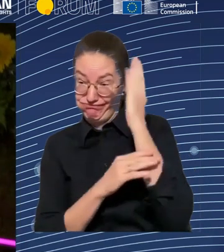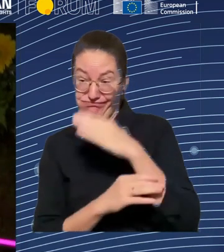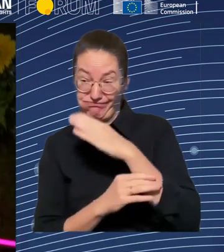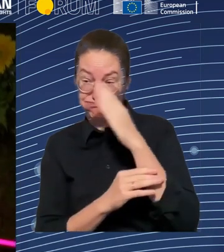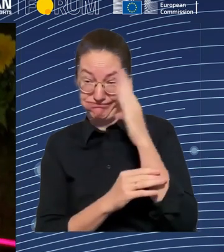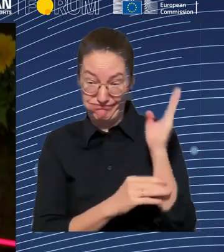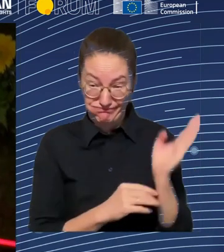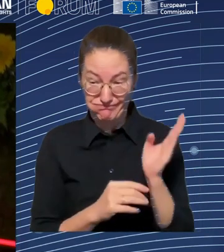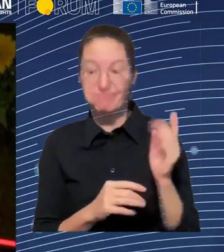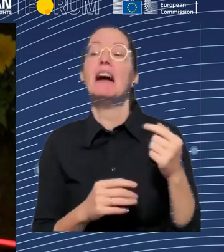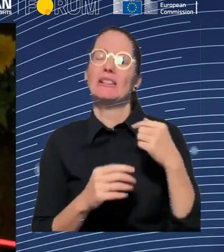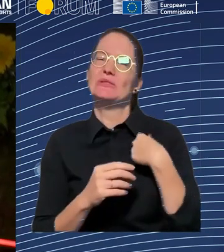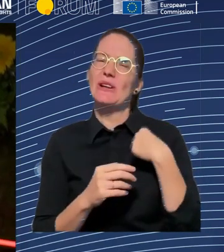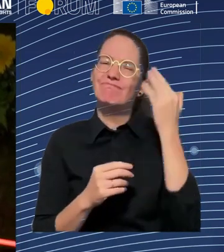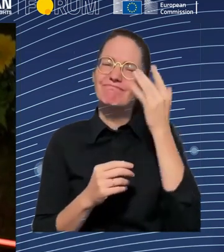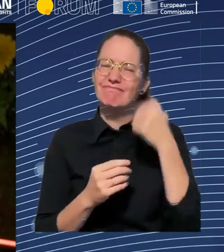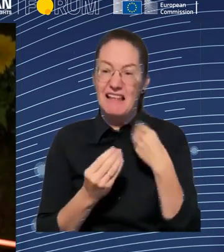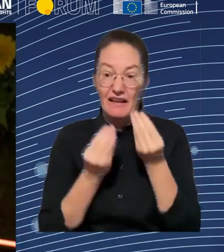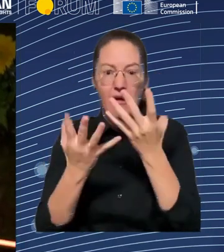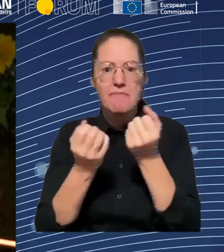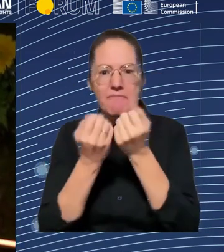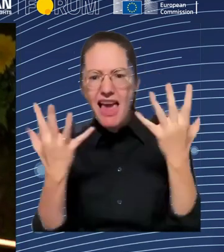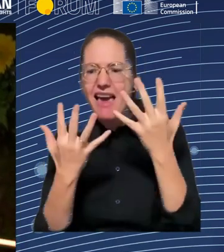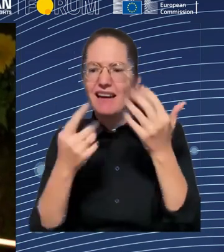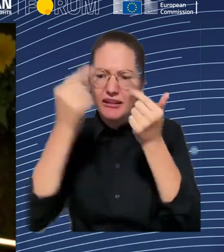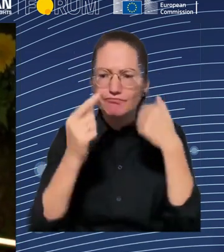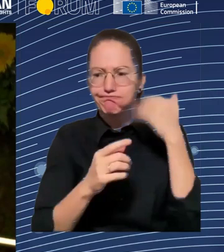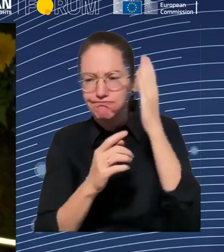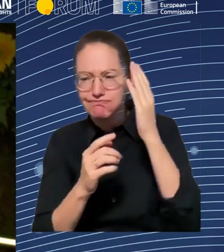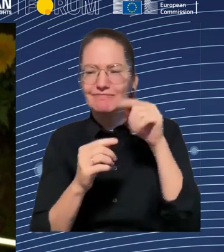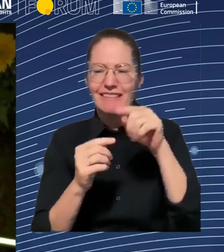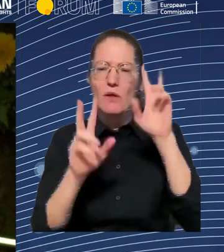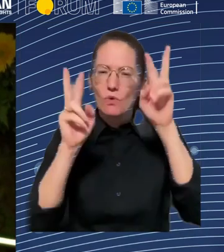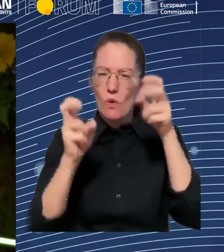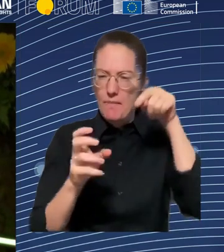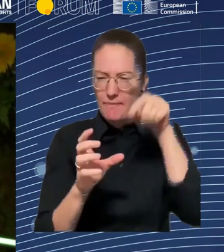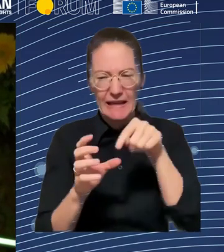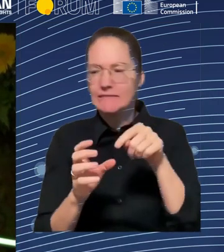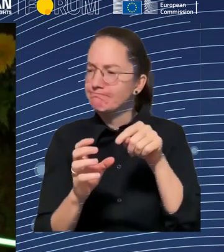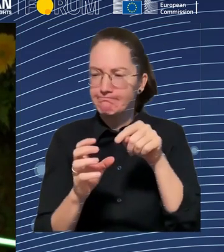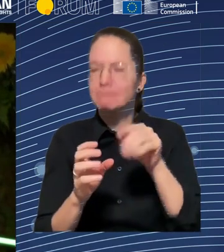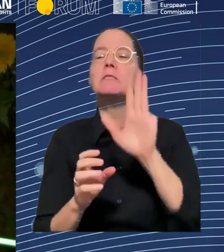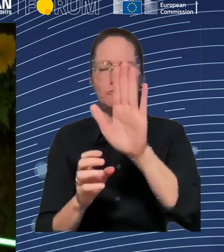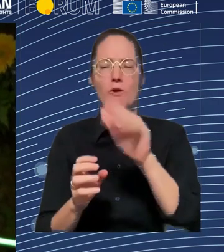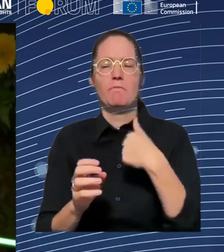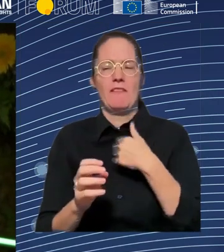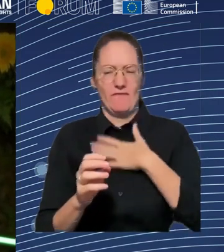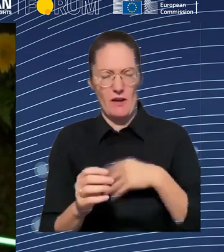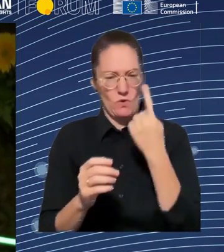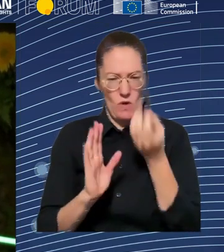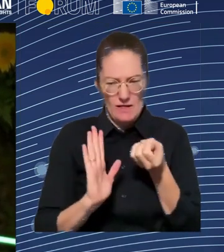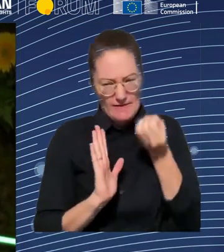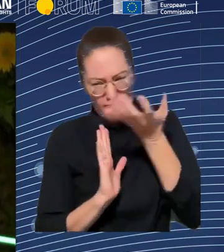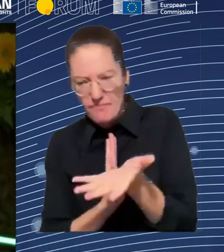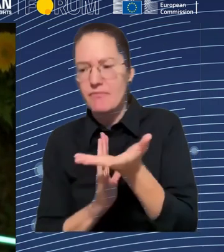quantitative nature. So, strictly speaking, we are not asking whether AI will